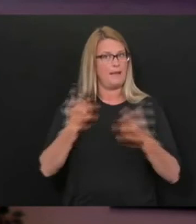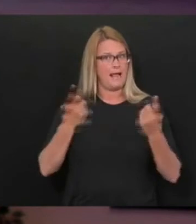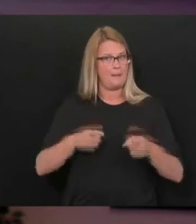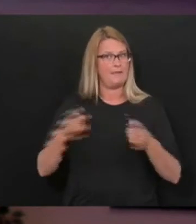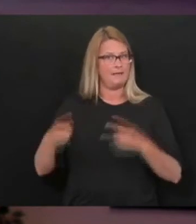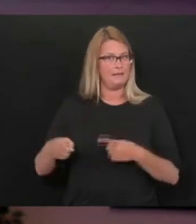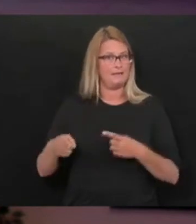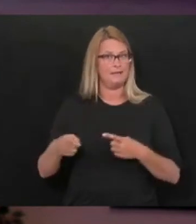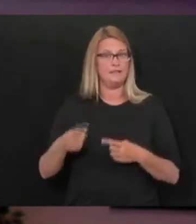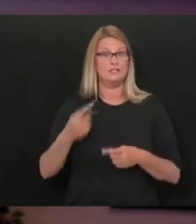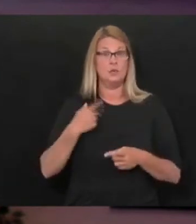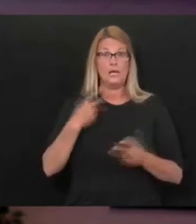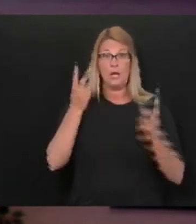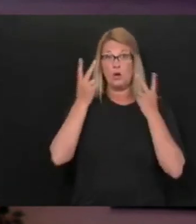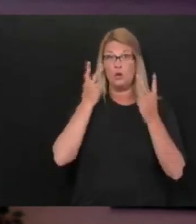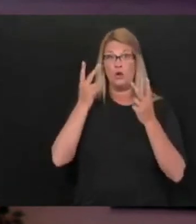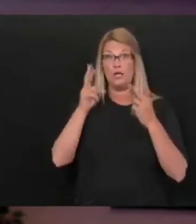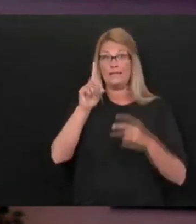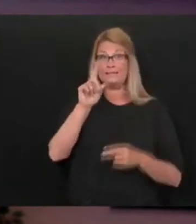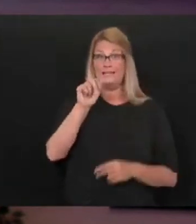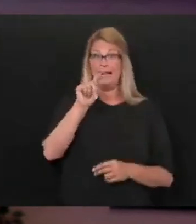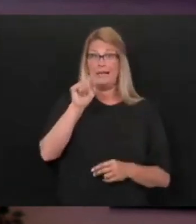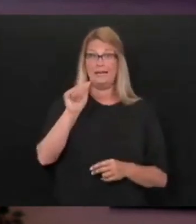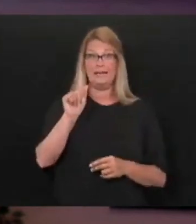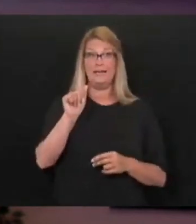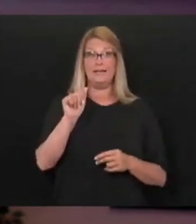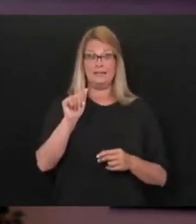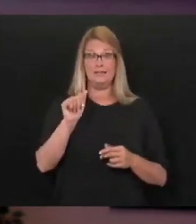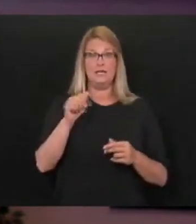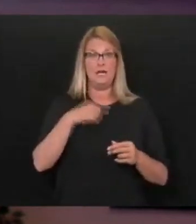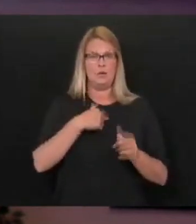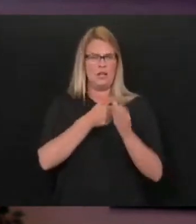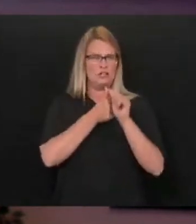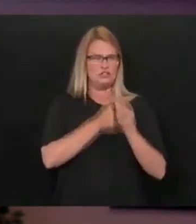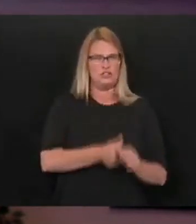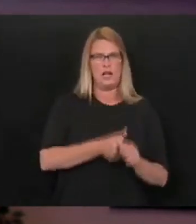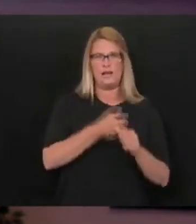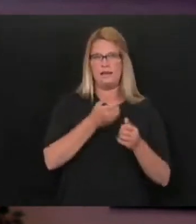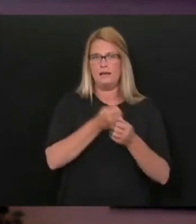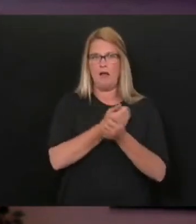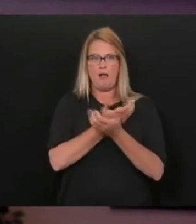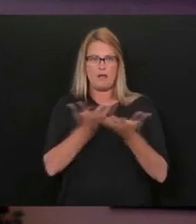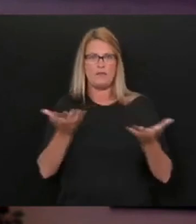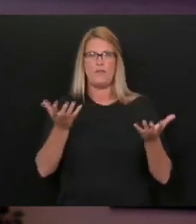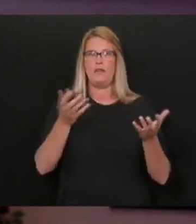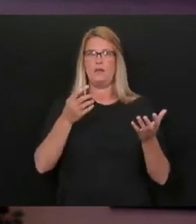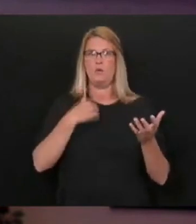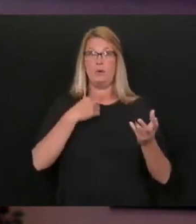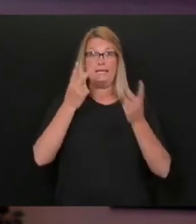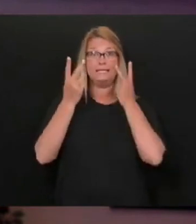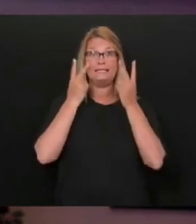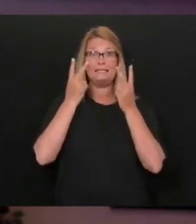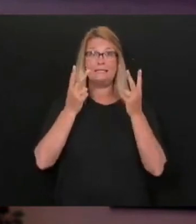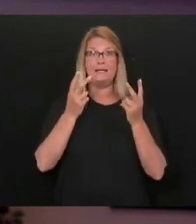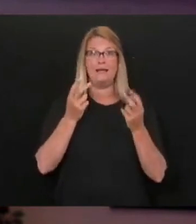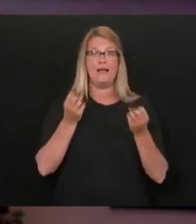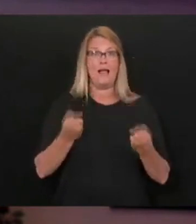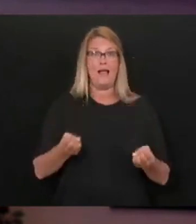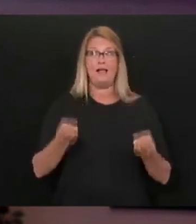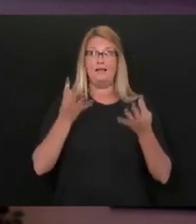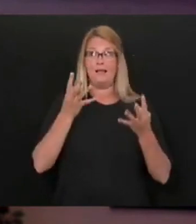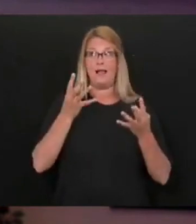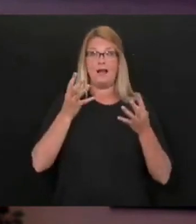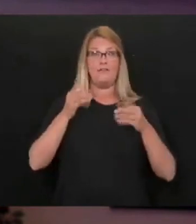mobility data from phone use and that's tracked by Google and others, we see that there's a lot of mobility for